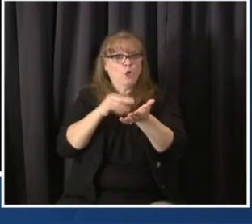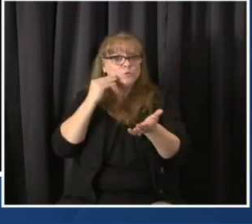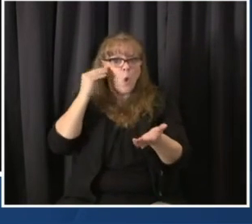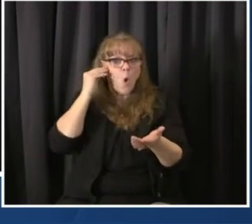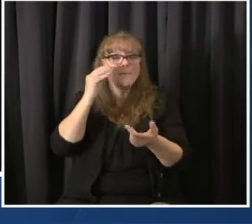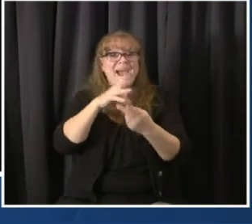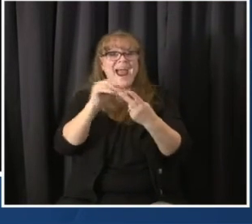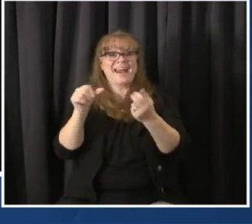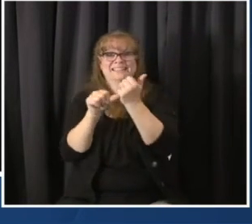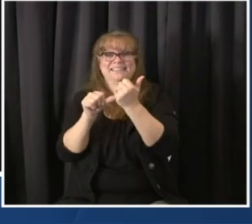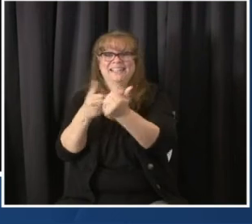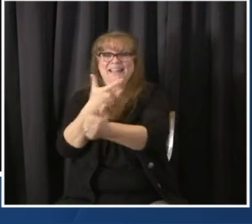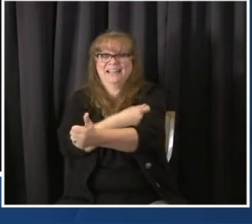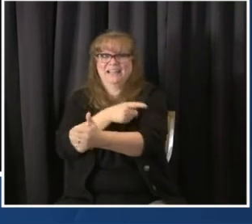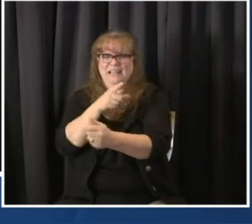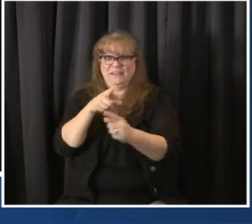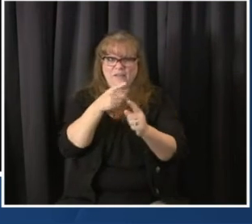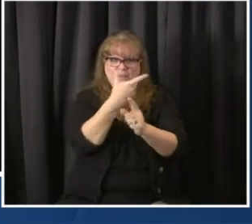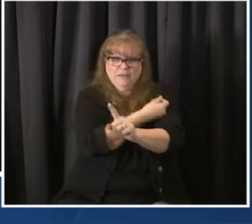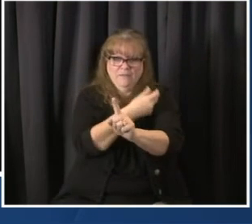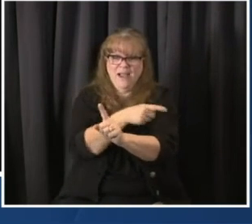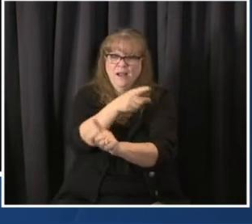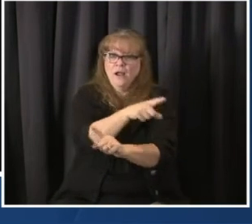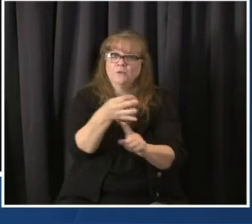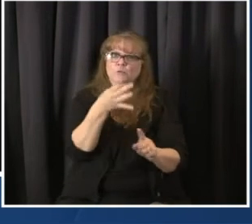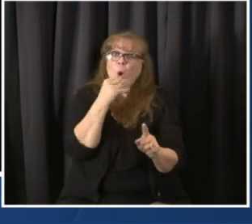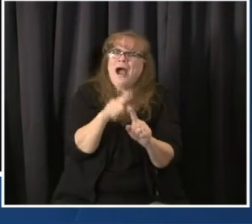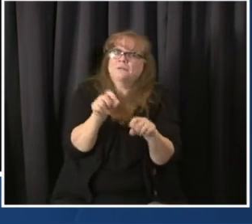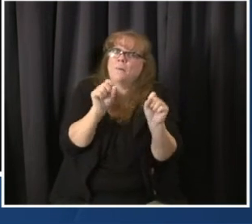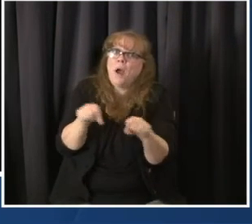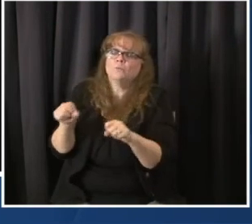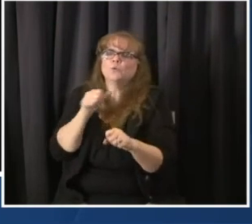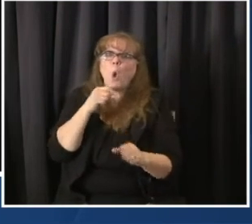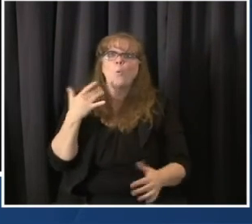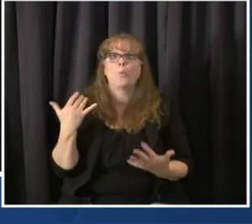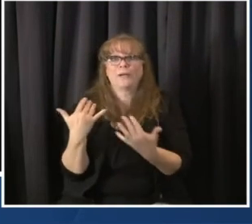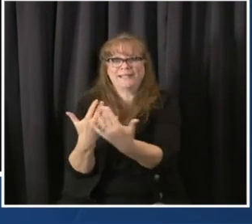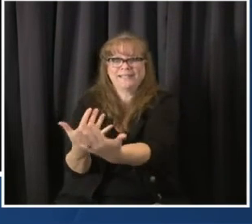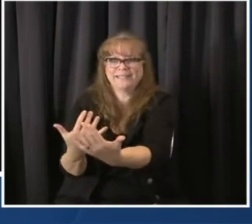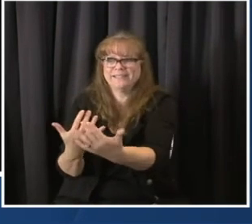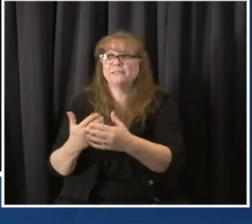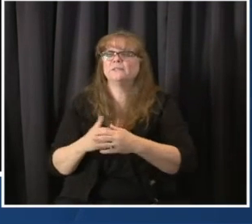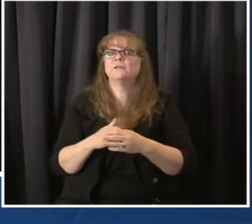And we'll work with our federally contracted partners to do that. What was your other question?